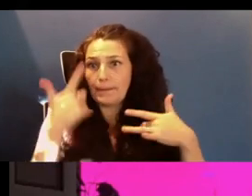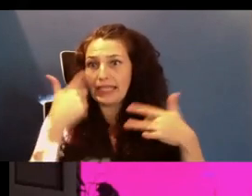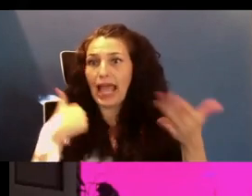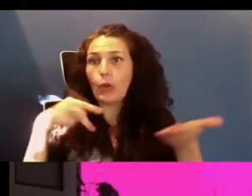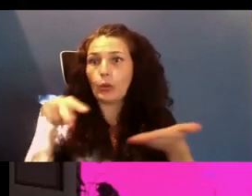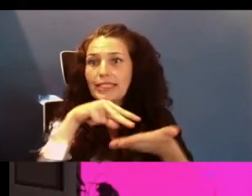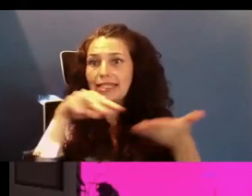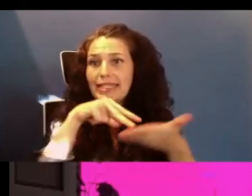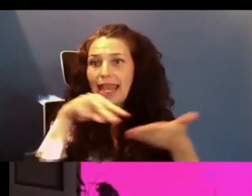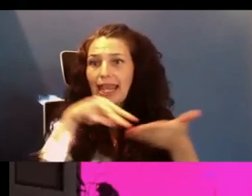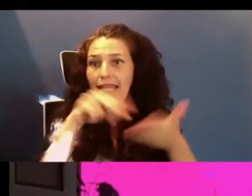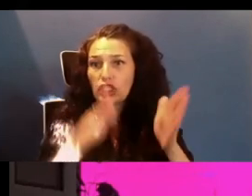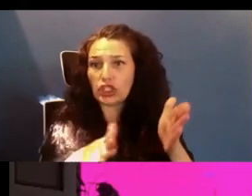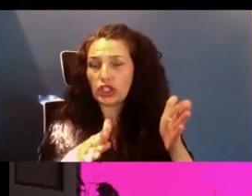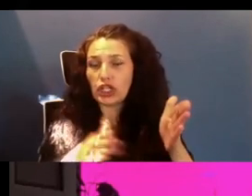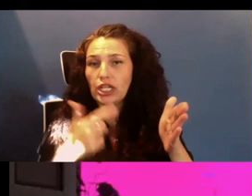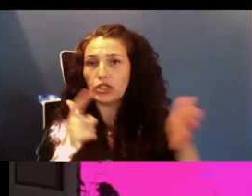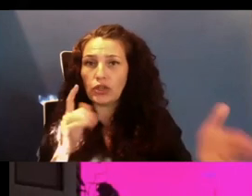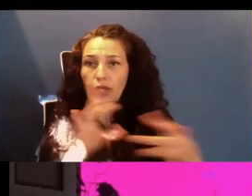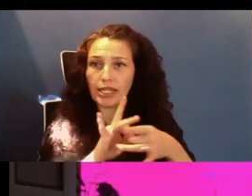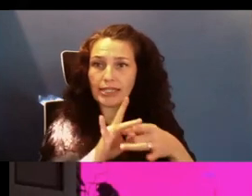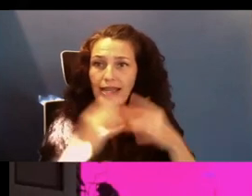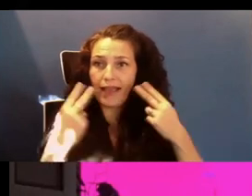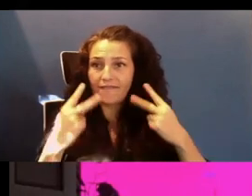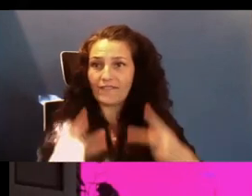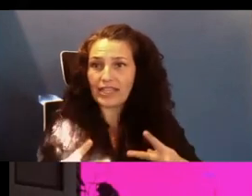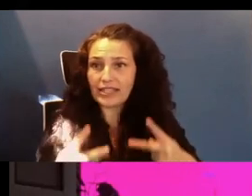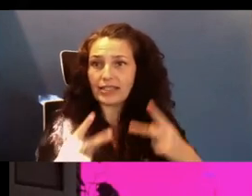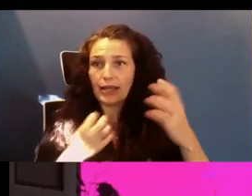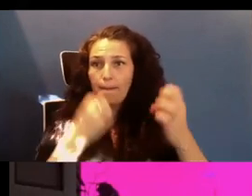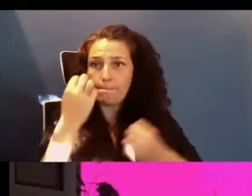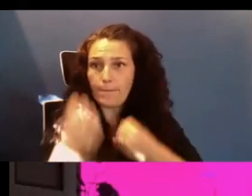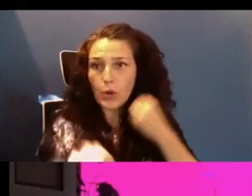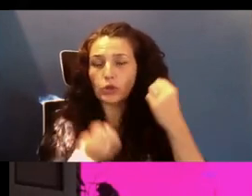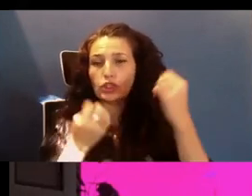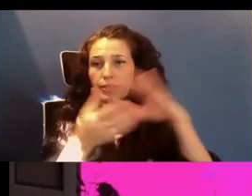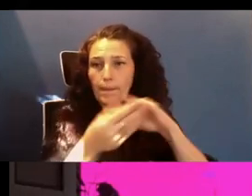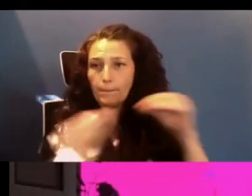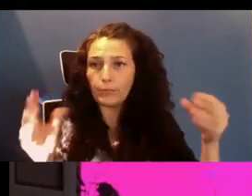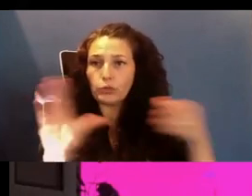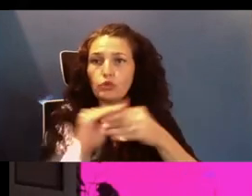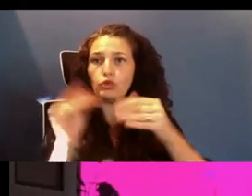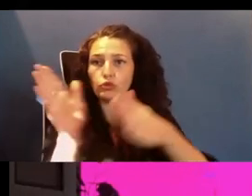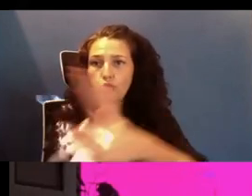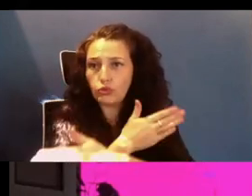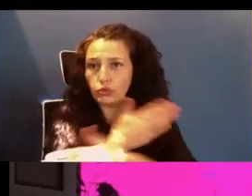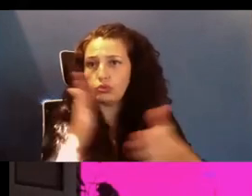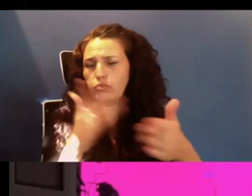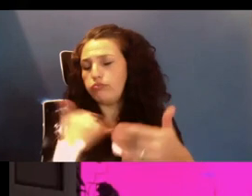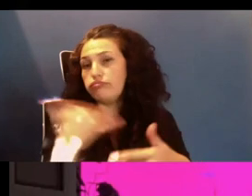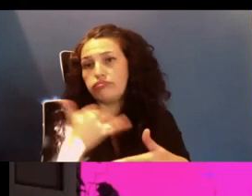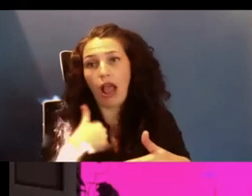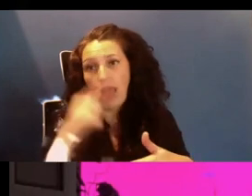The connection of physicality to emotion and storytelling and music was what I thought I was going to